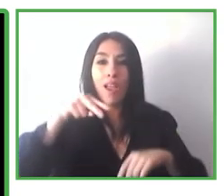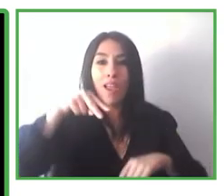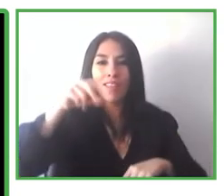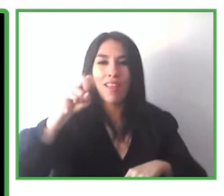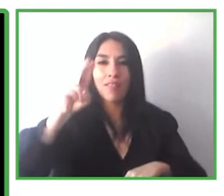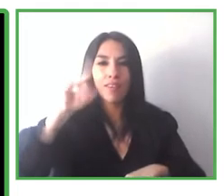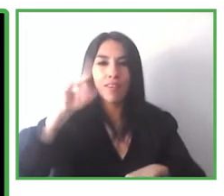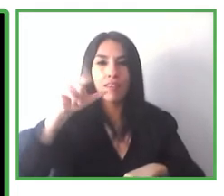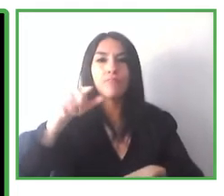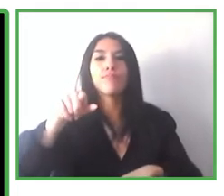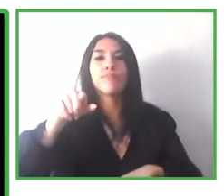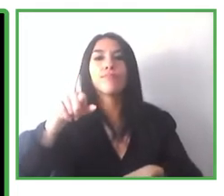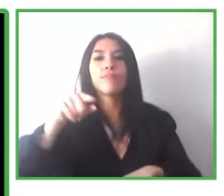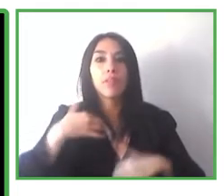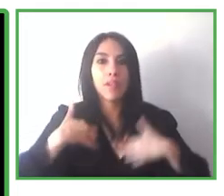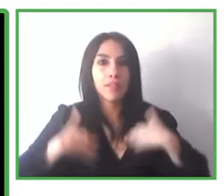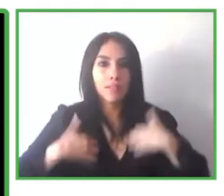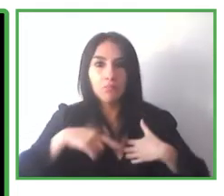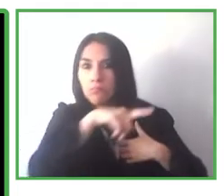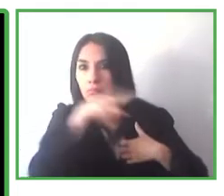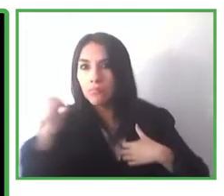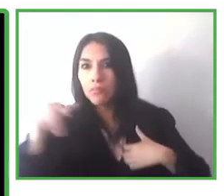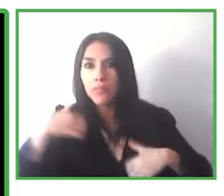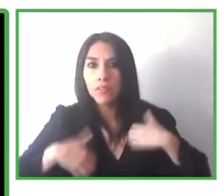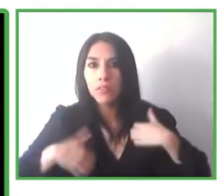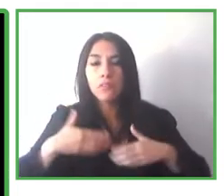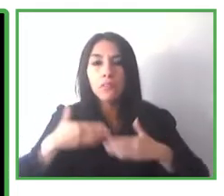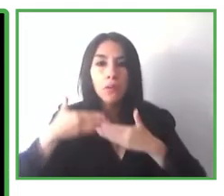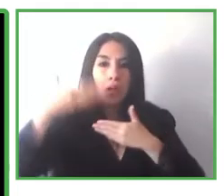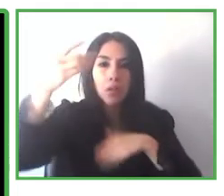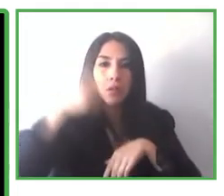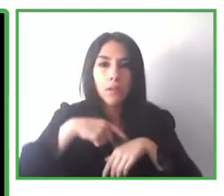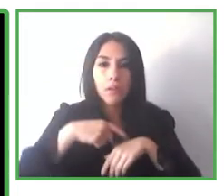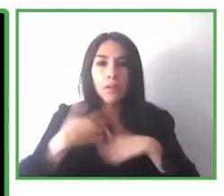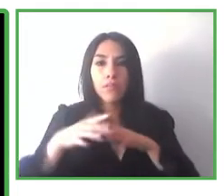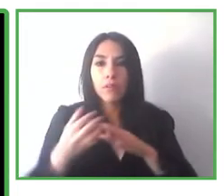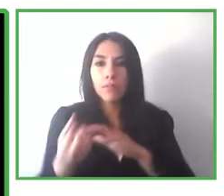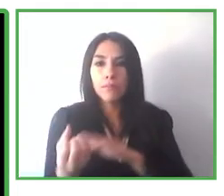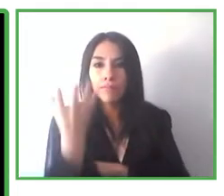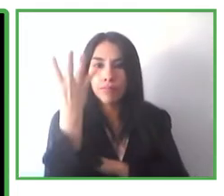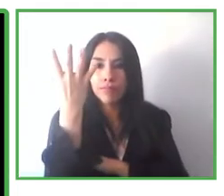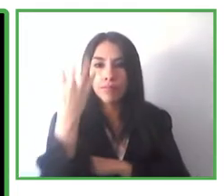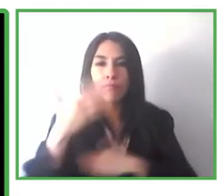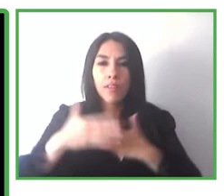in a while your signs will be more accessible too. Thank you very much.